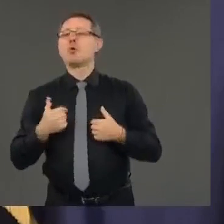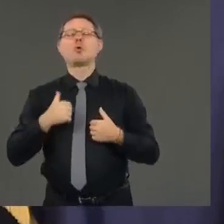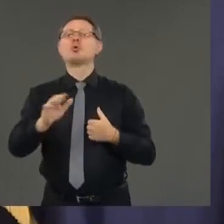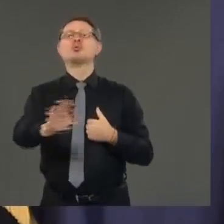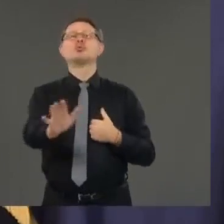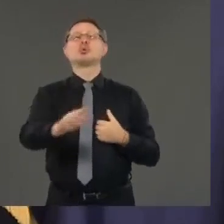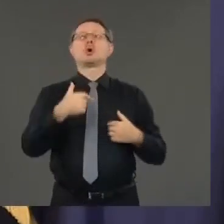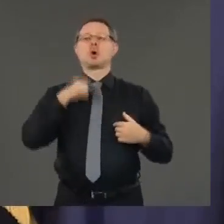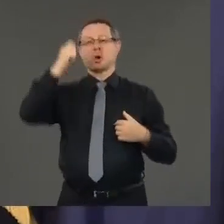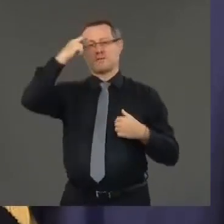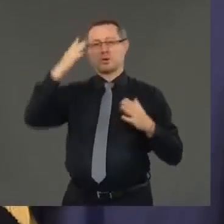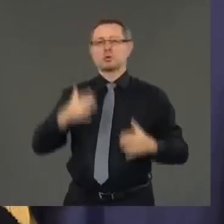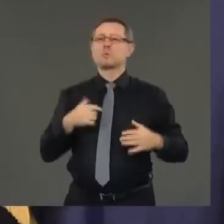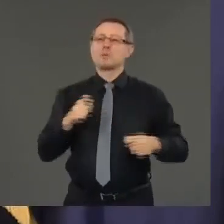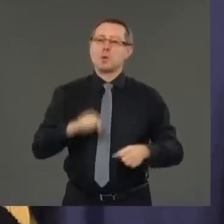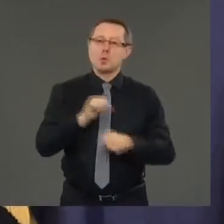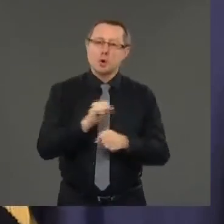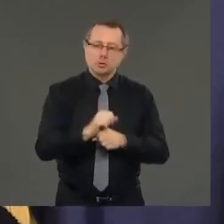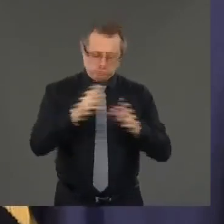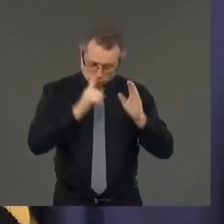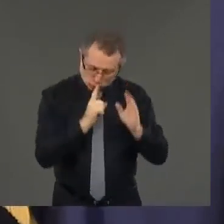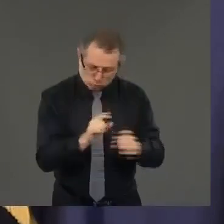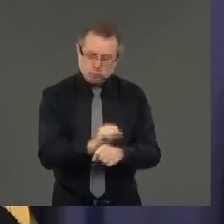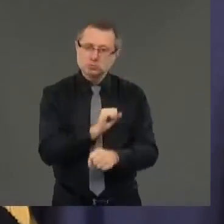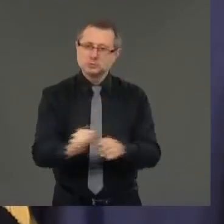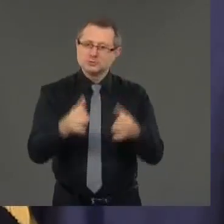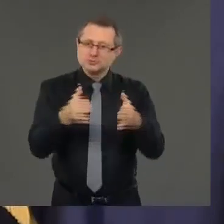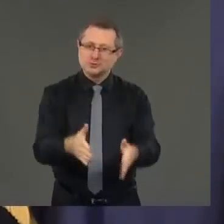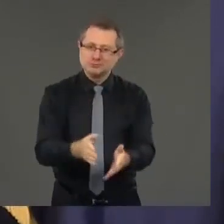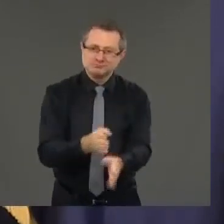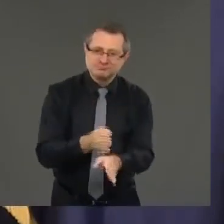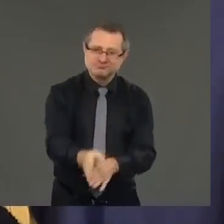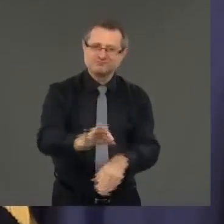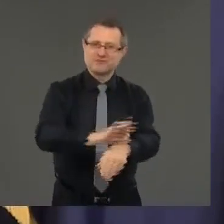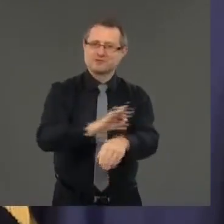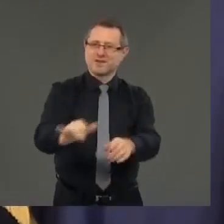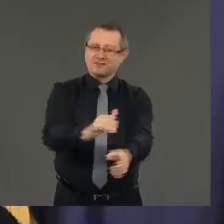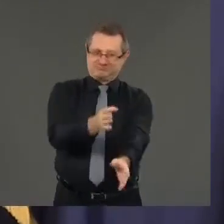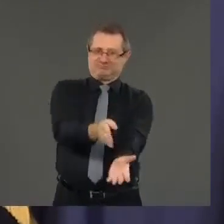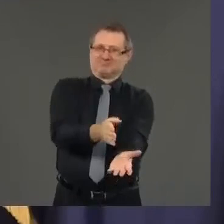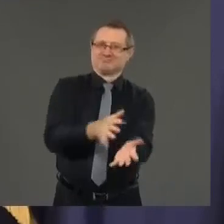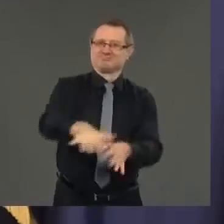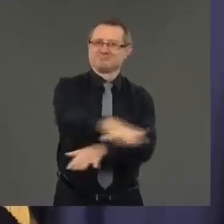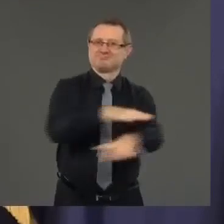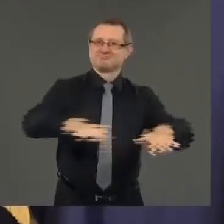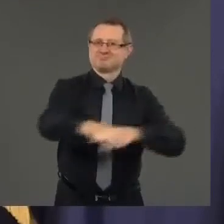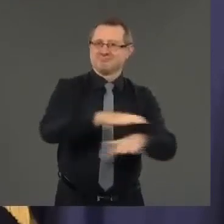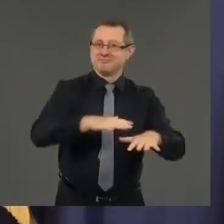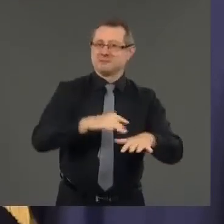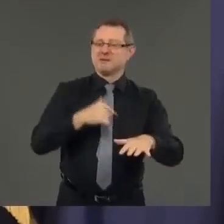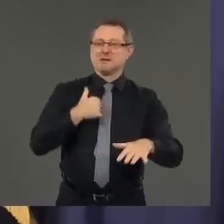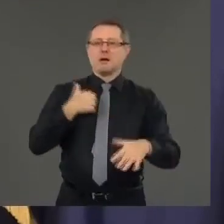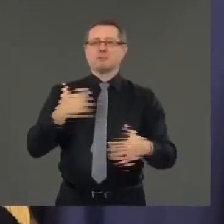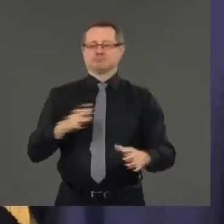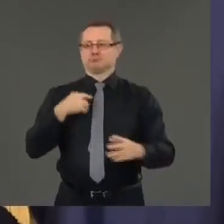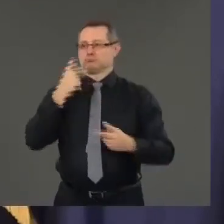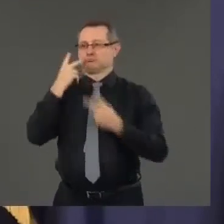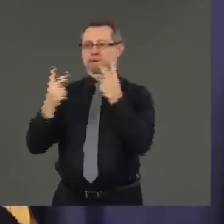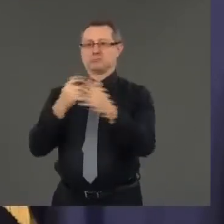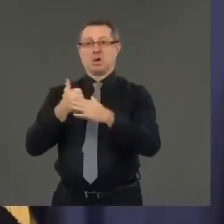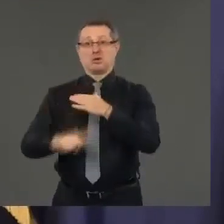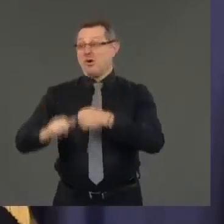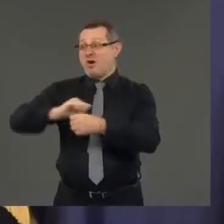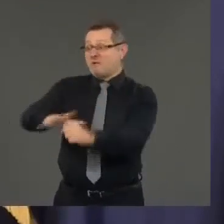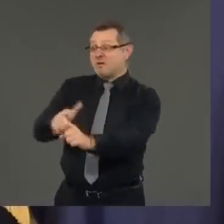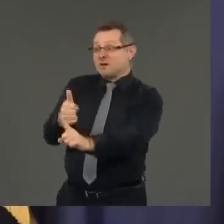function and we we've seen under this COVID stress test what